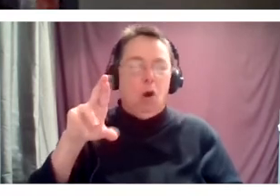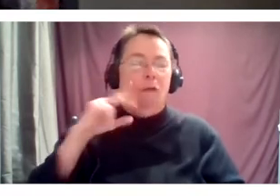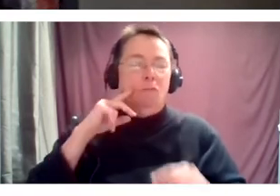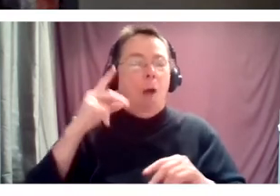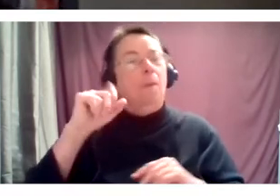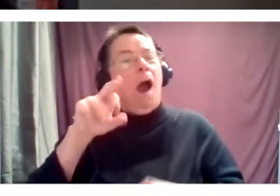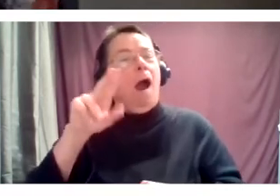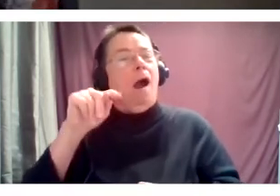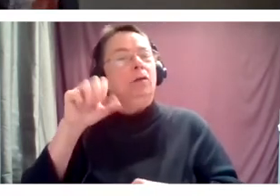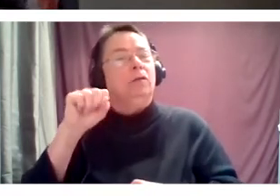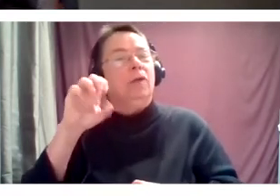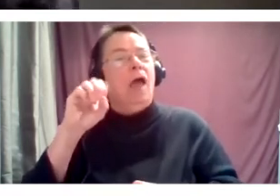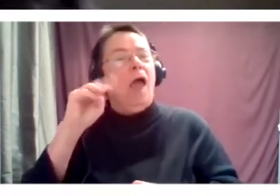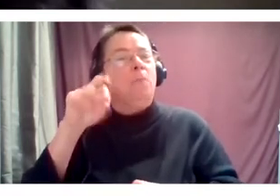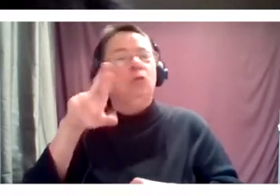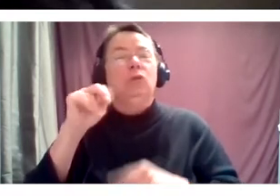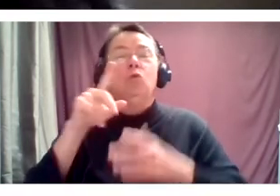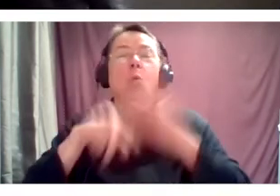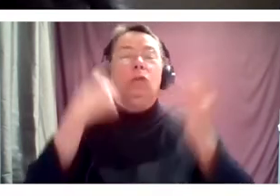about what fall looks like at Arts Emerson.